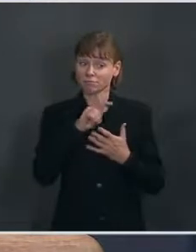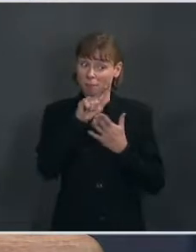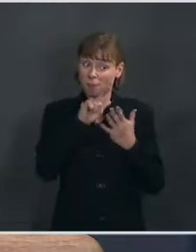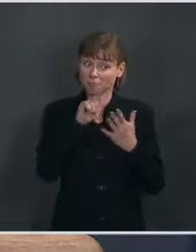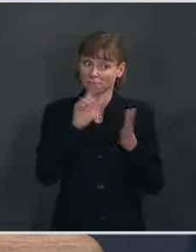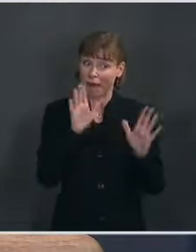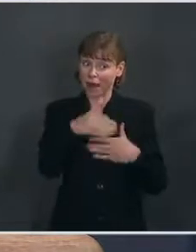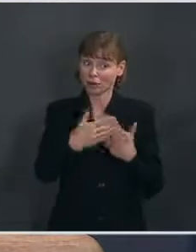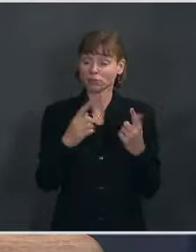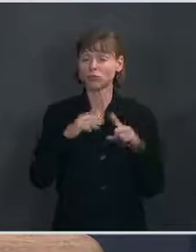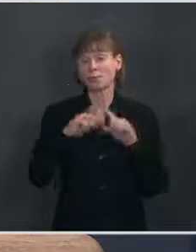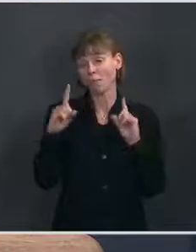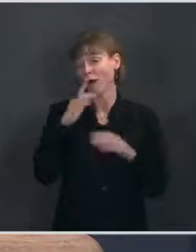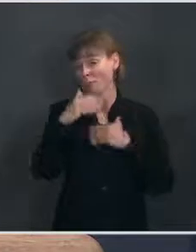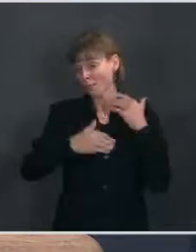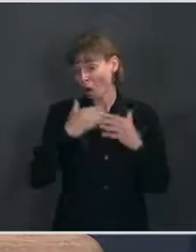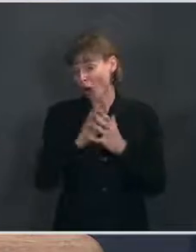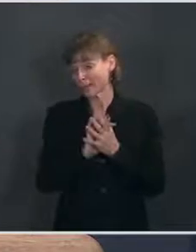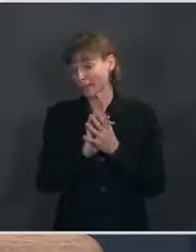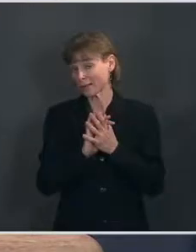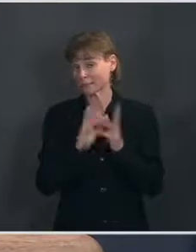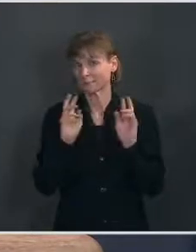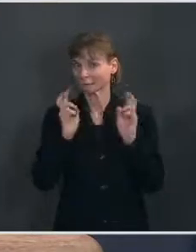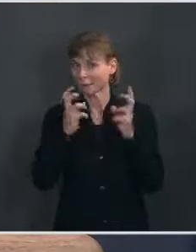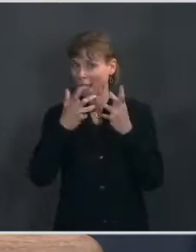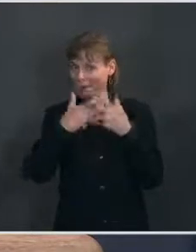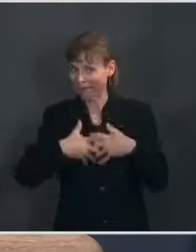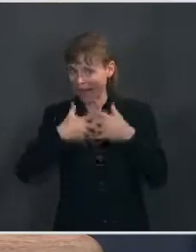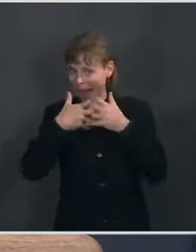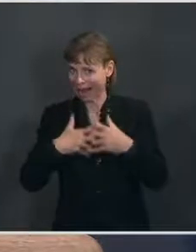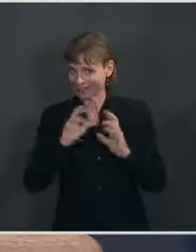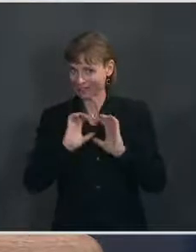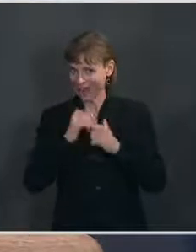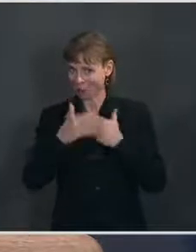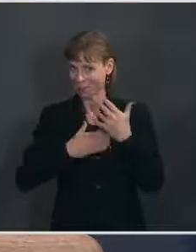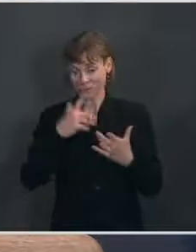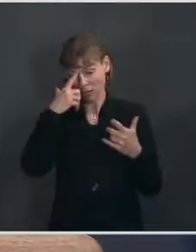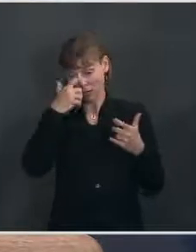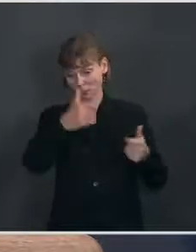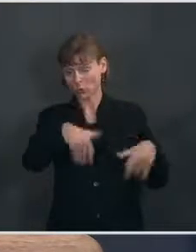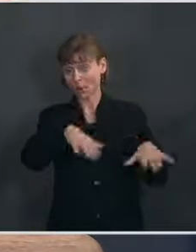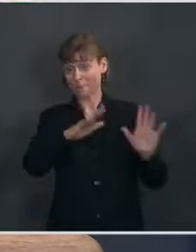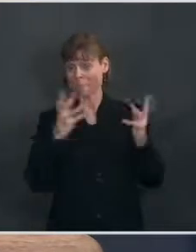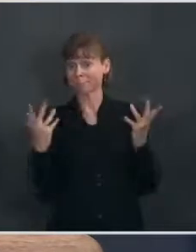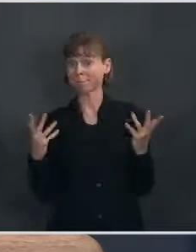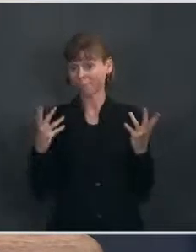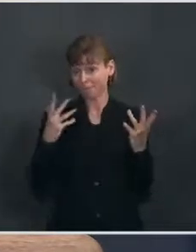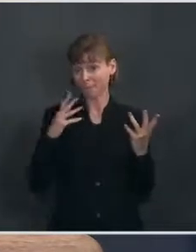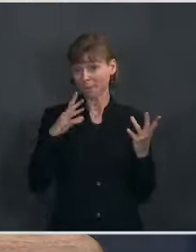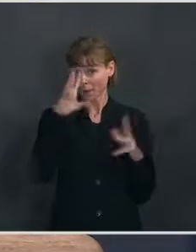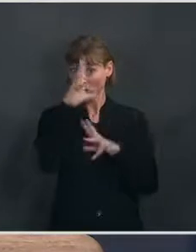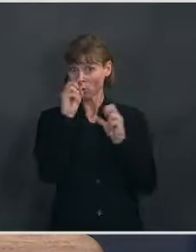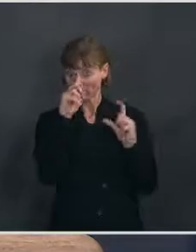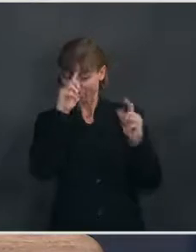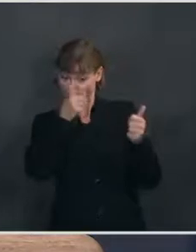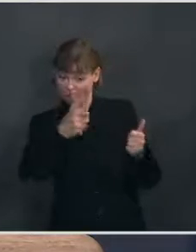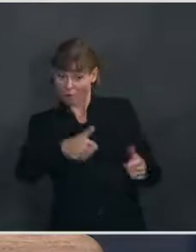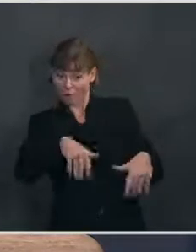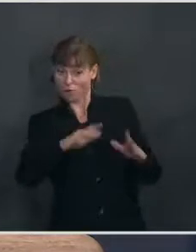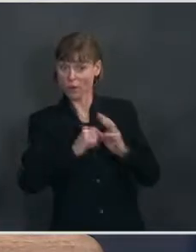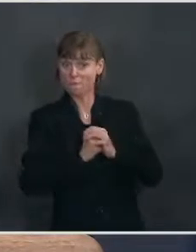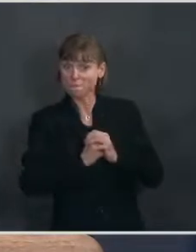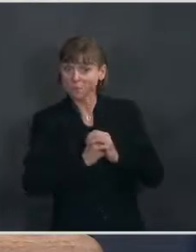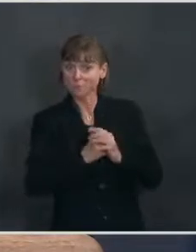the process through, the mechanics through which they move is up to them. He's leaving it up to them. And he believes that there is still room